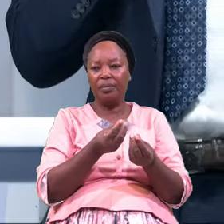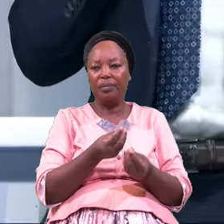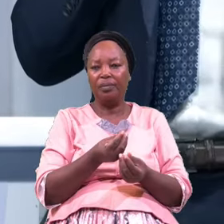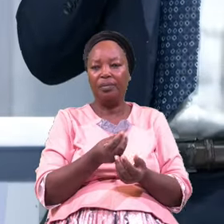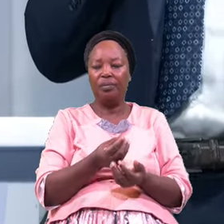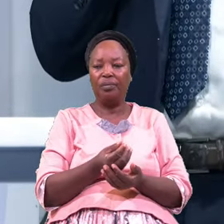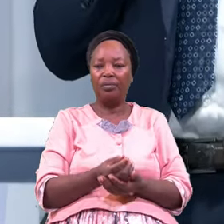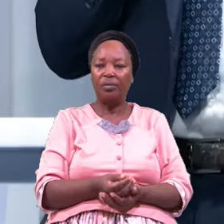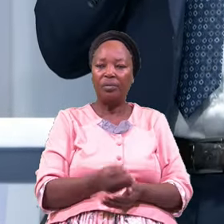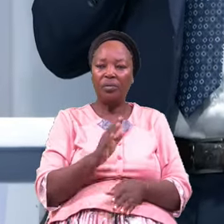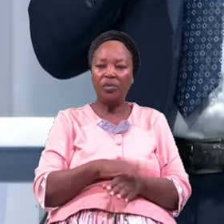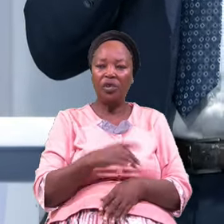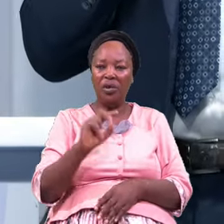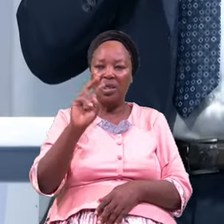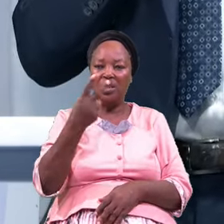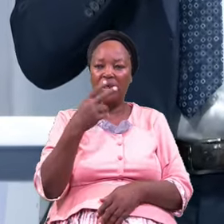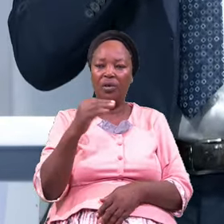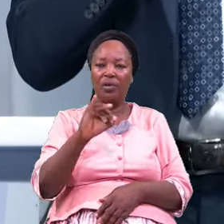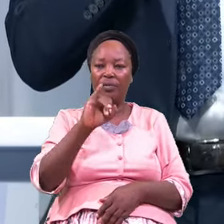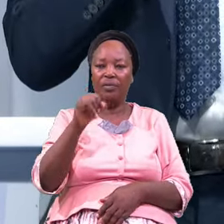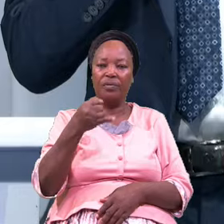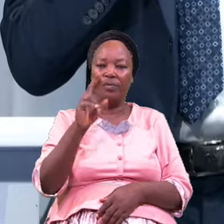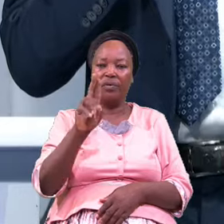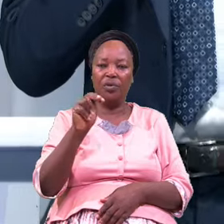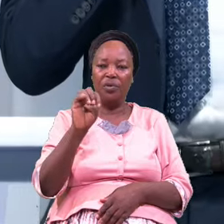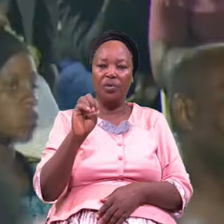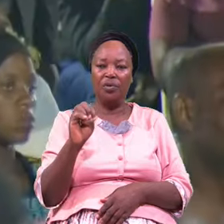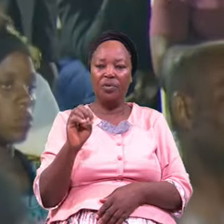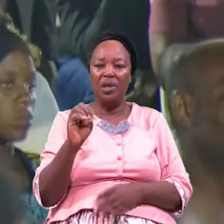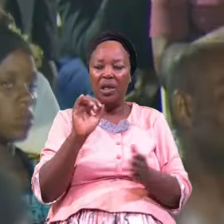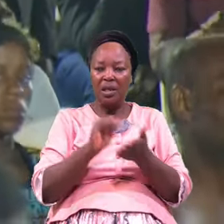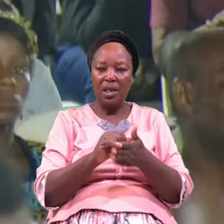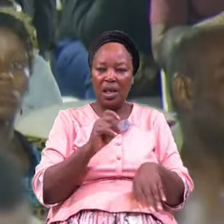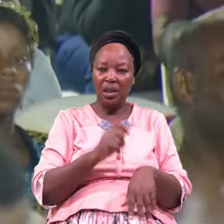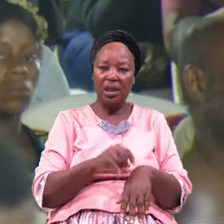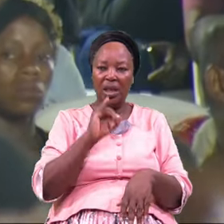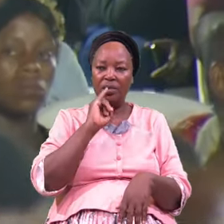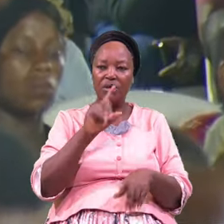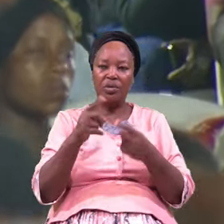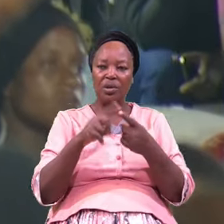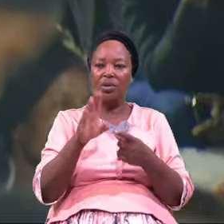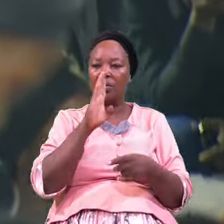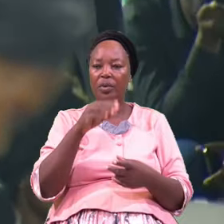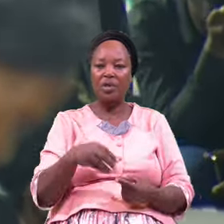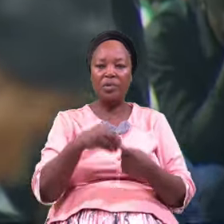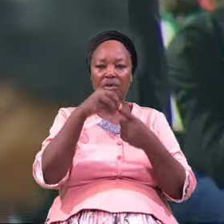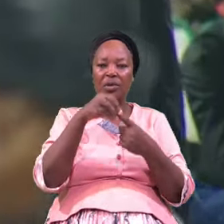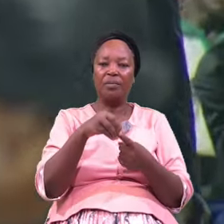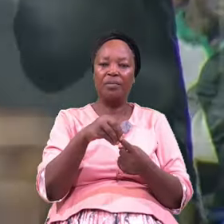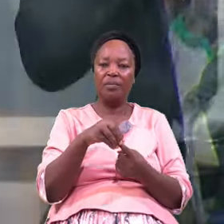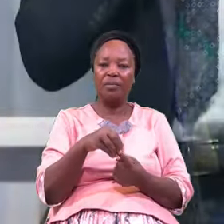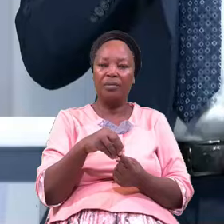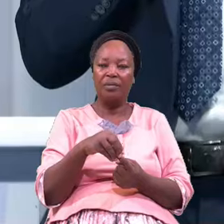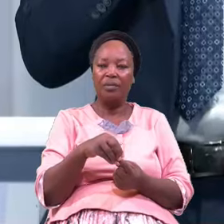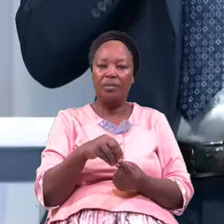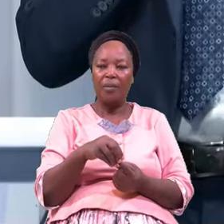On The Second Of June That Time Is Going To Be Special Come